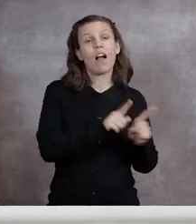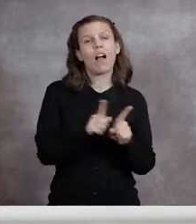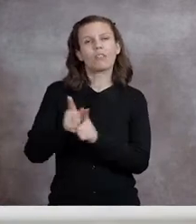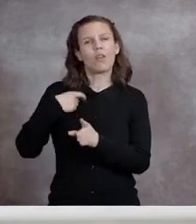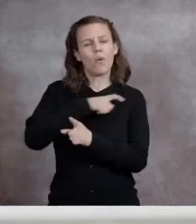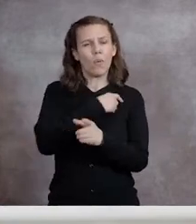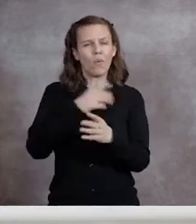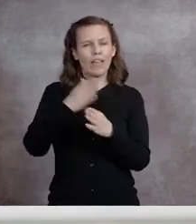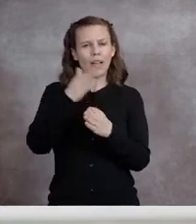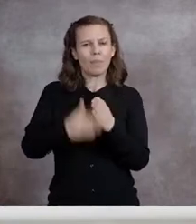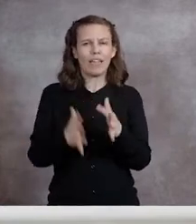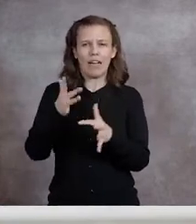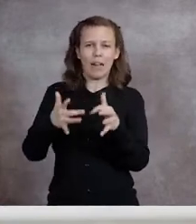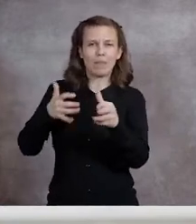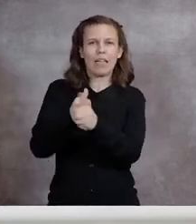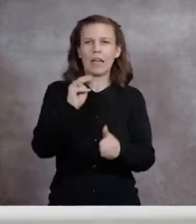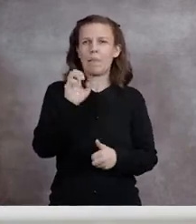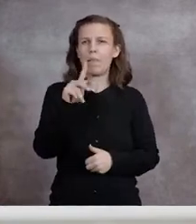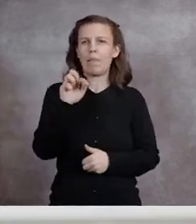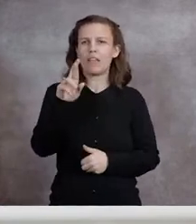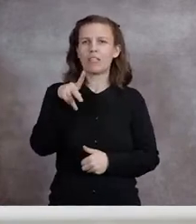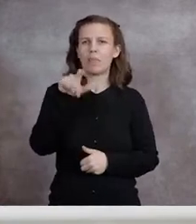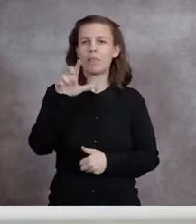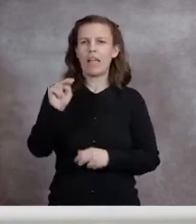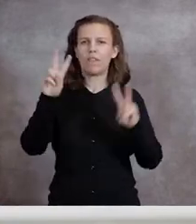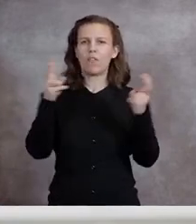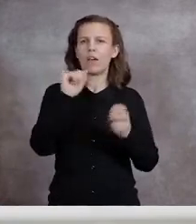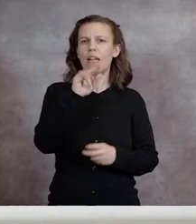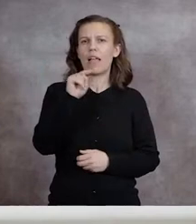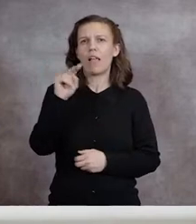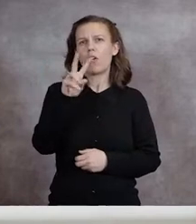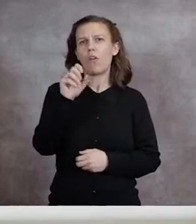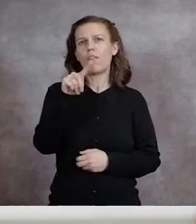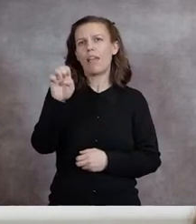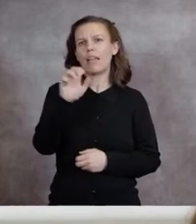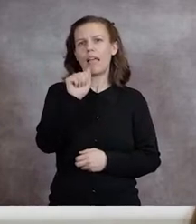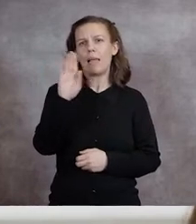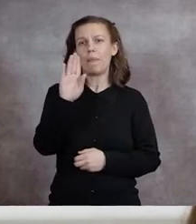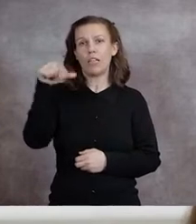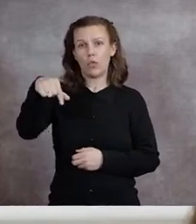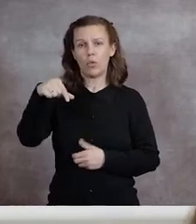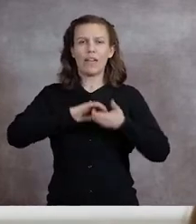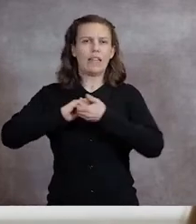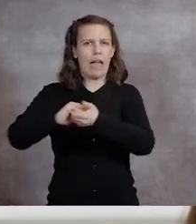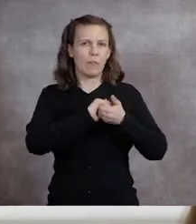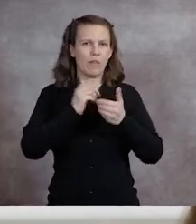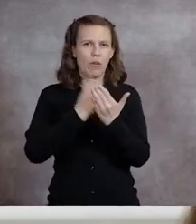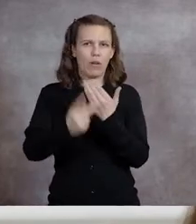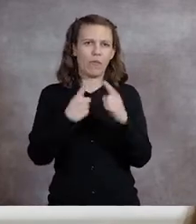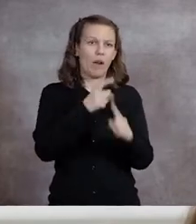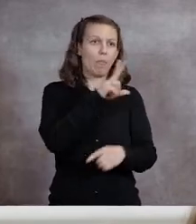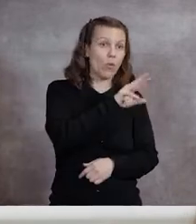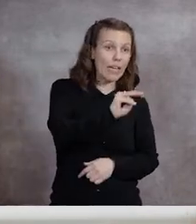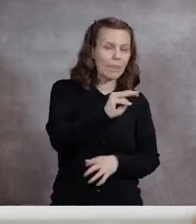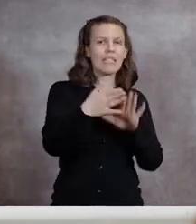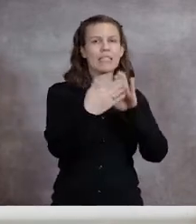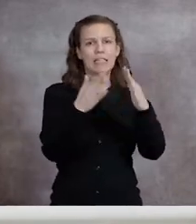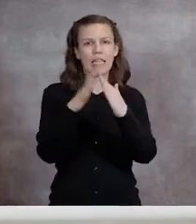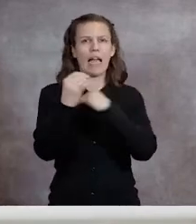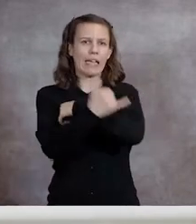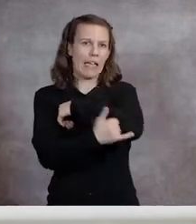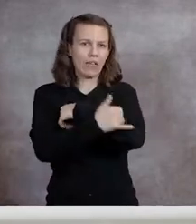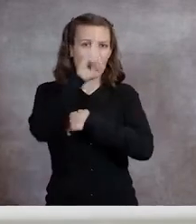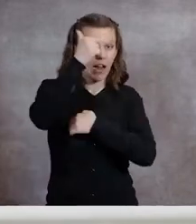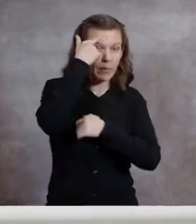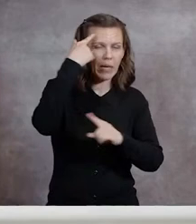an updated master plan for Innovate ABQ, a collaborative initiative among UNM, city and county government, and the business